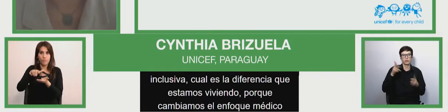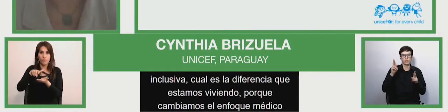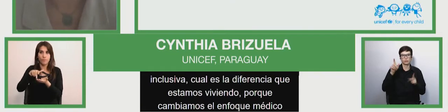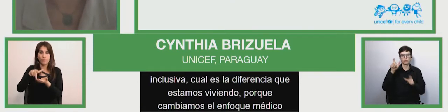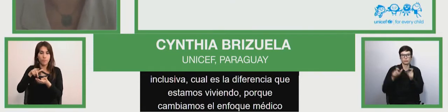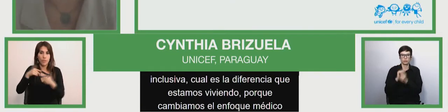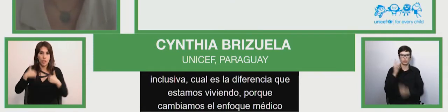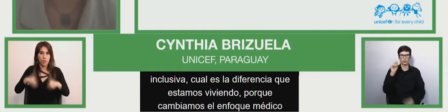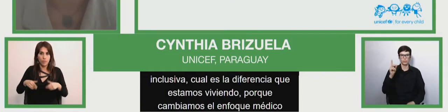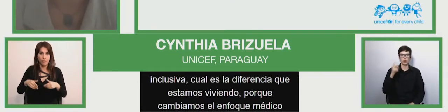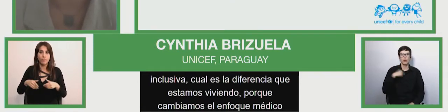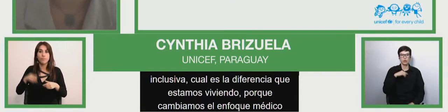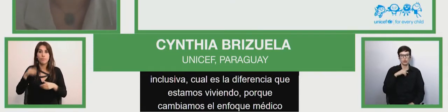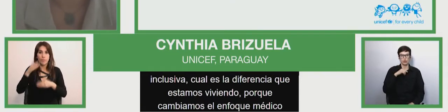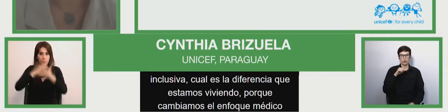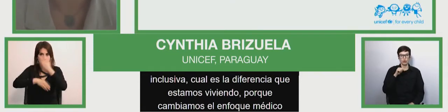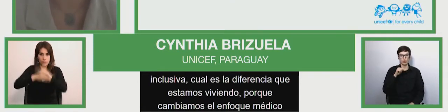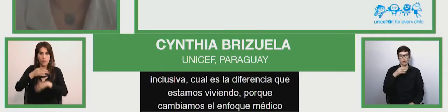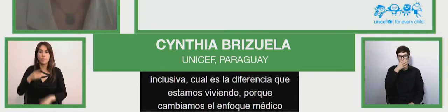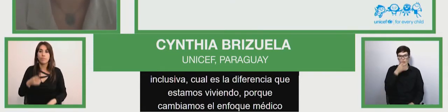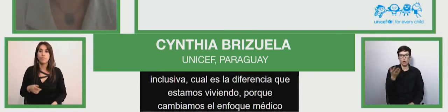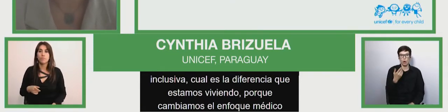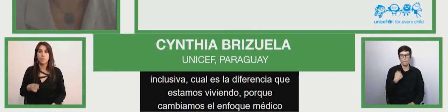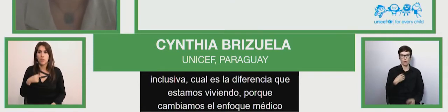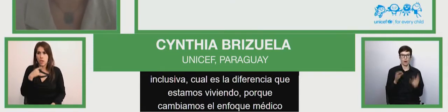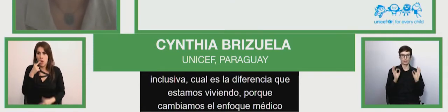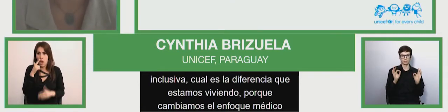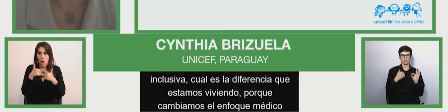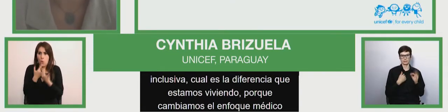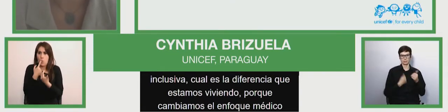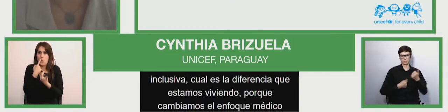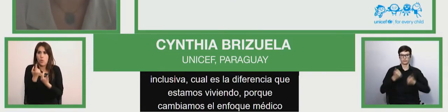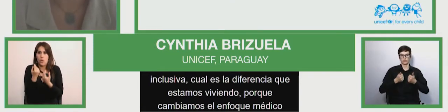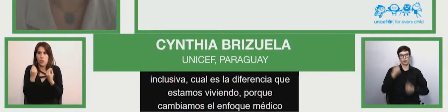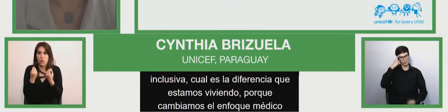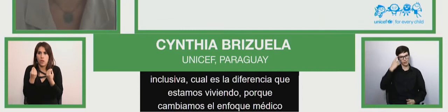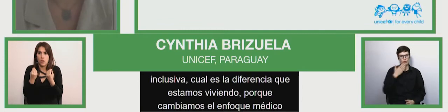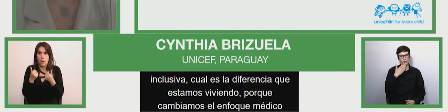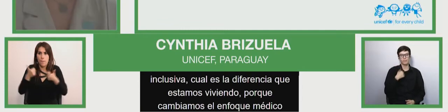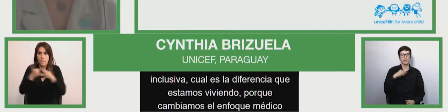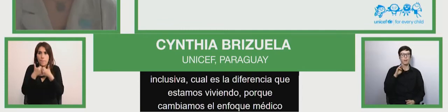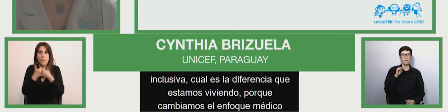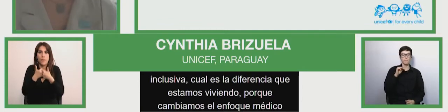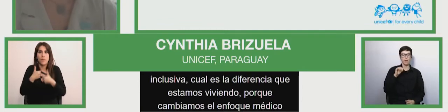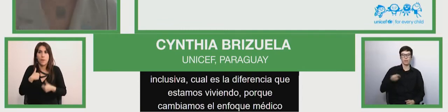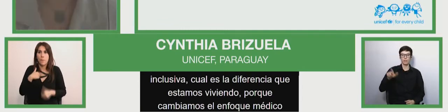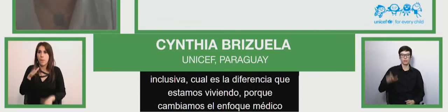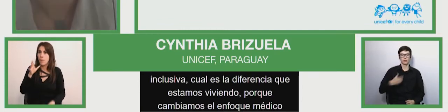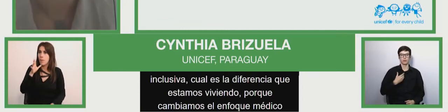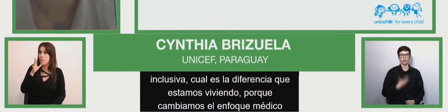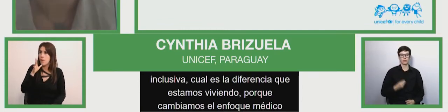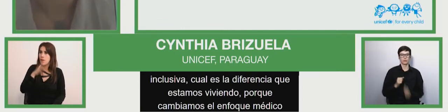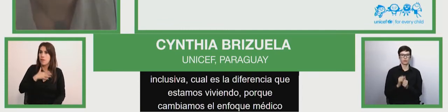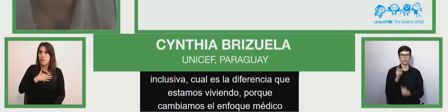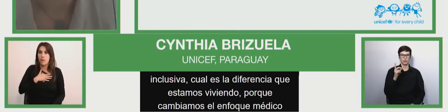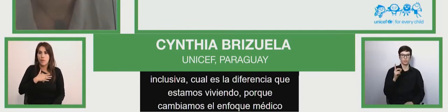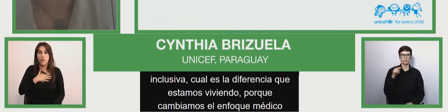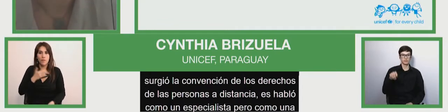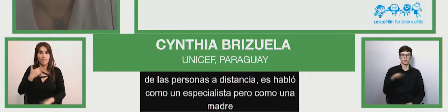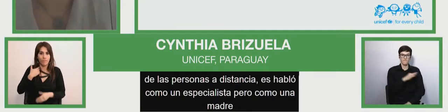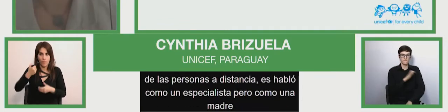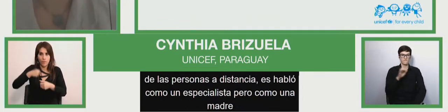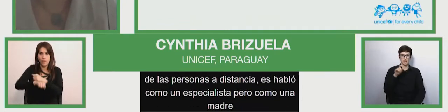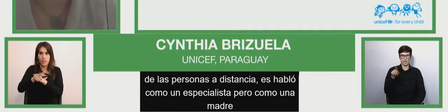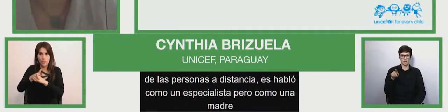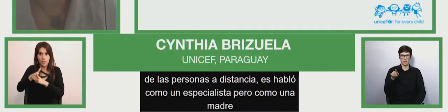but i'm also talking as a mother a person with this capacity as well so disabilities so this this